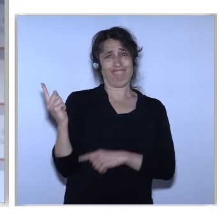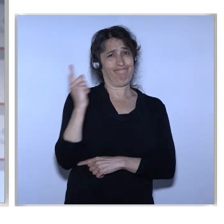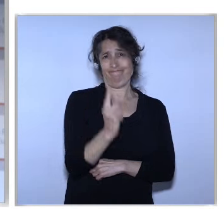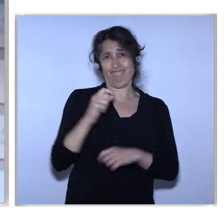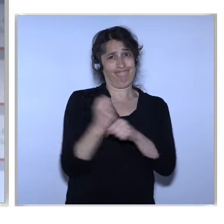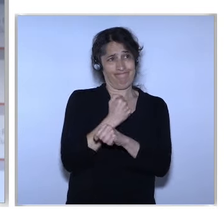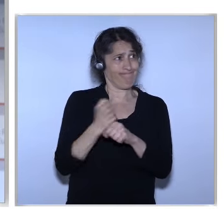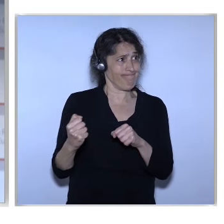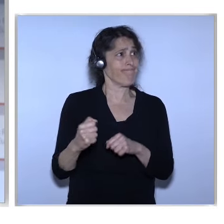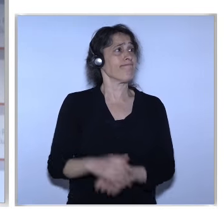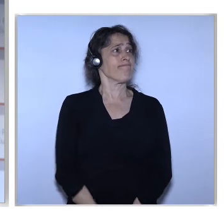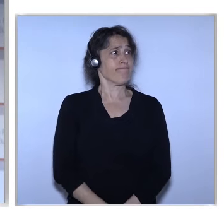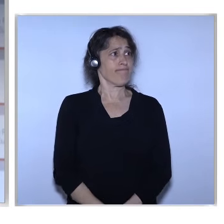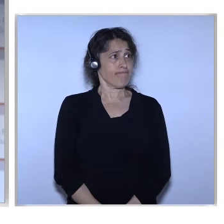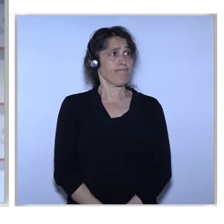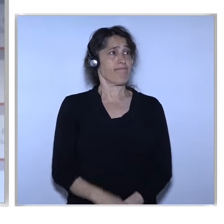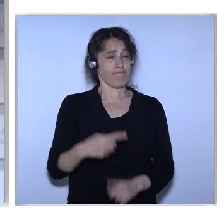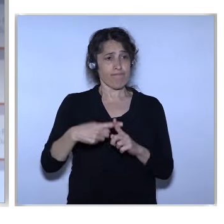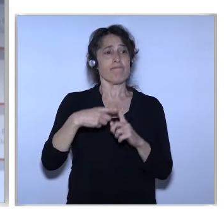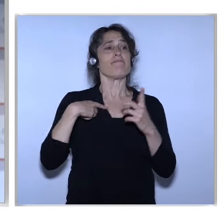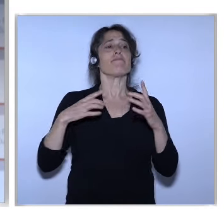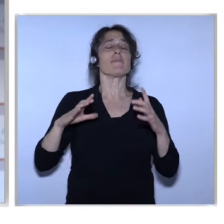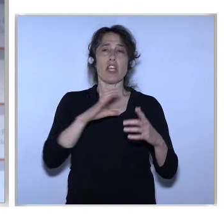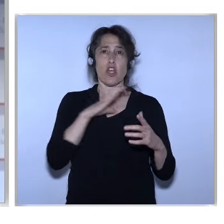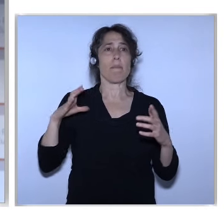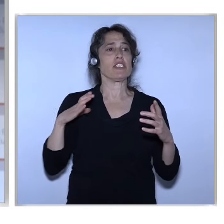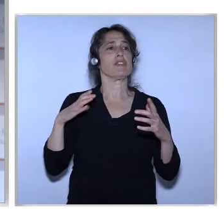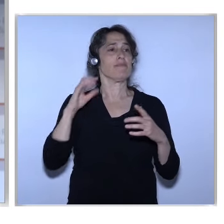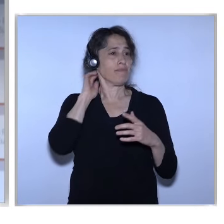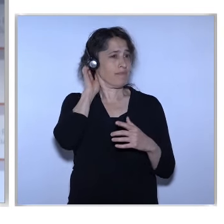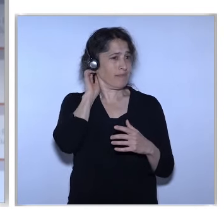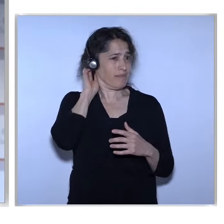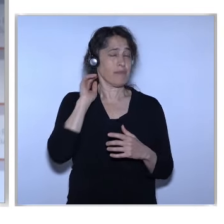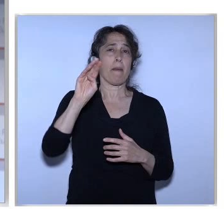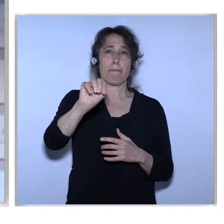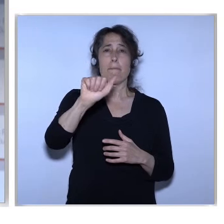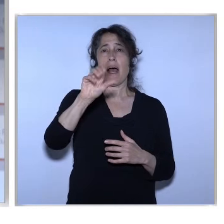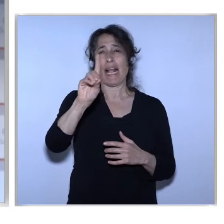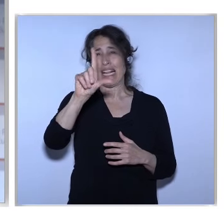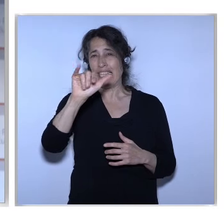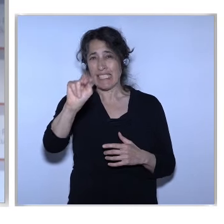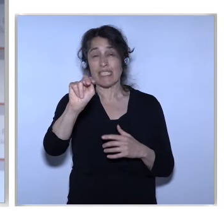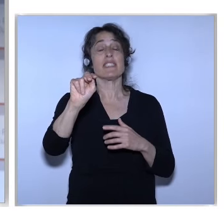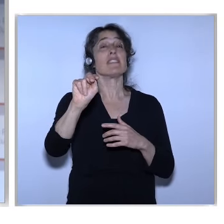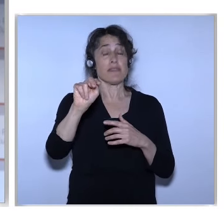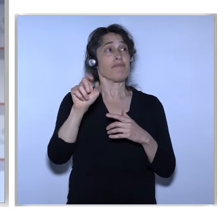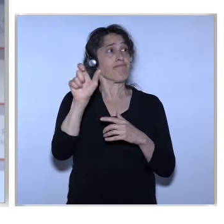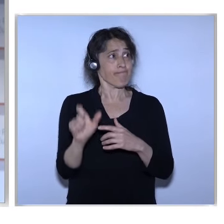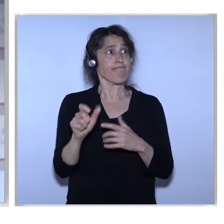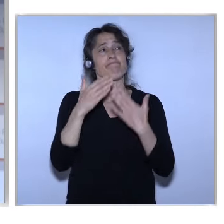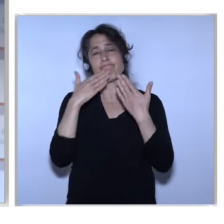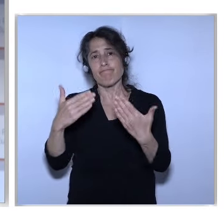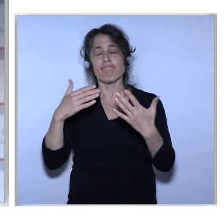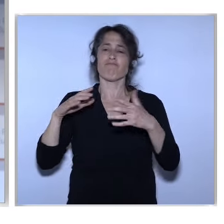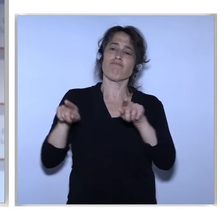And express my confidence that it will give new impetus To